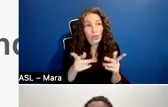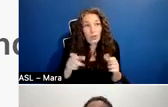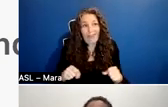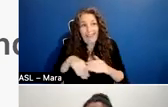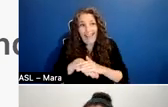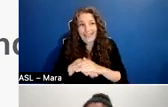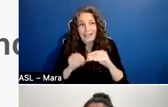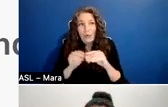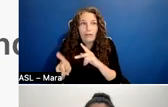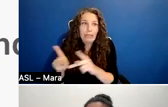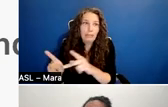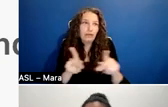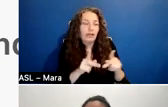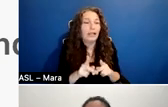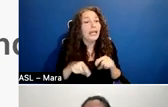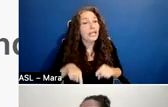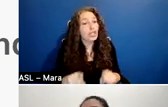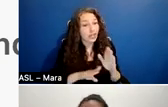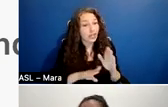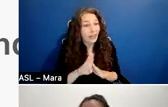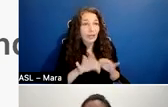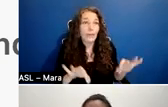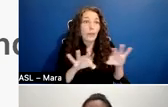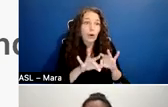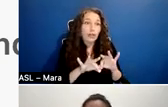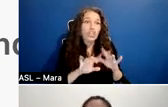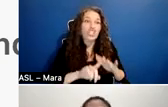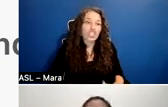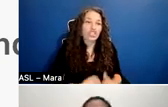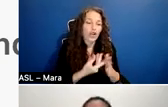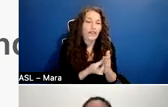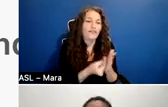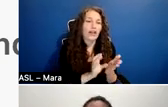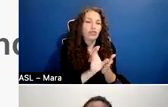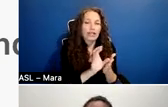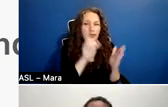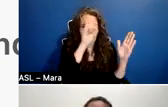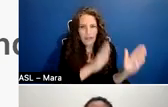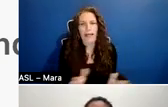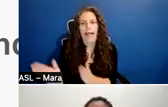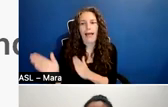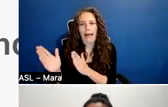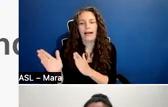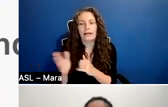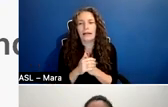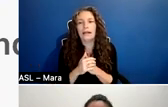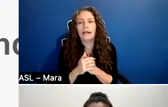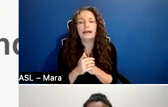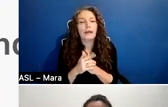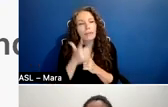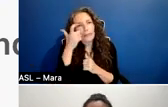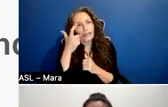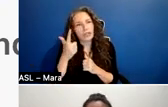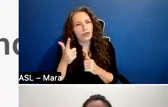also begin fundraising, um, or at least your fundraising plan. Um, as you're developing your framing and your